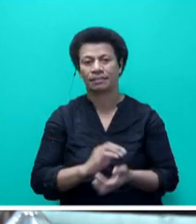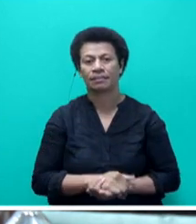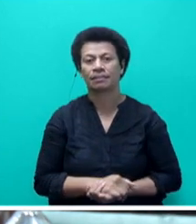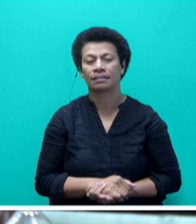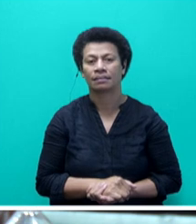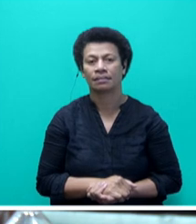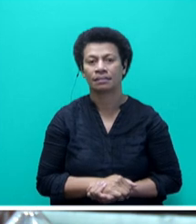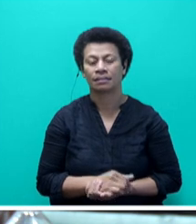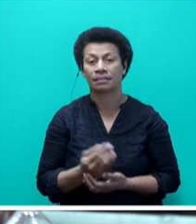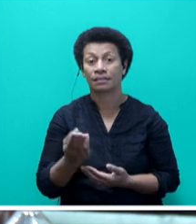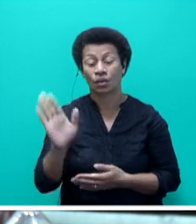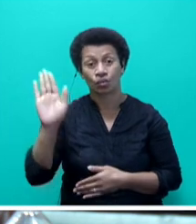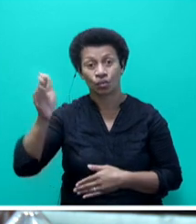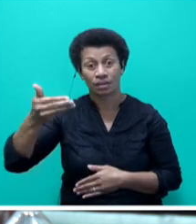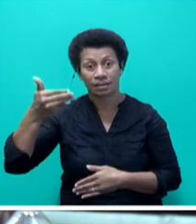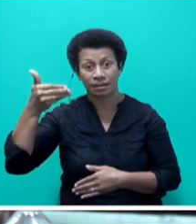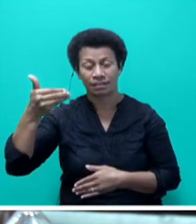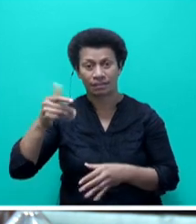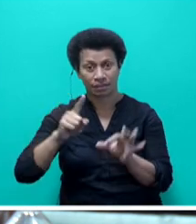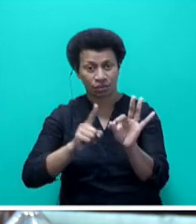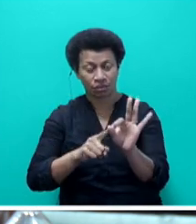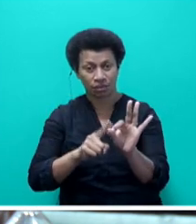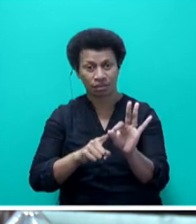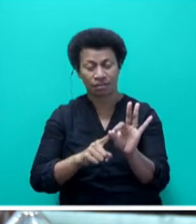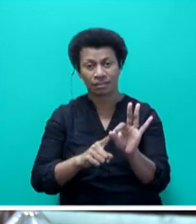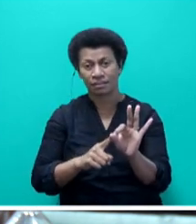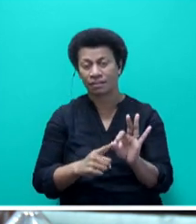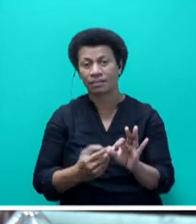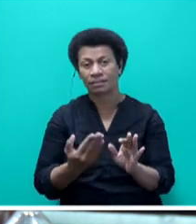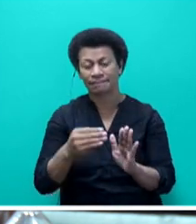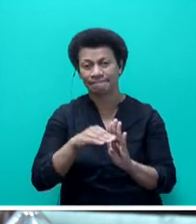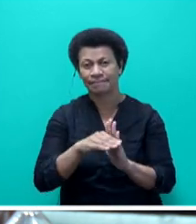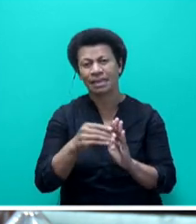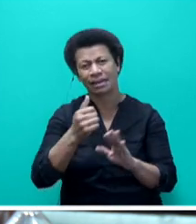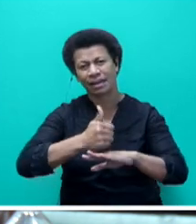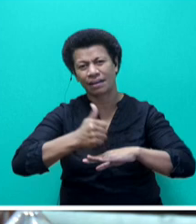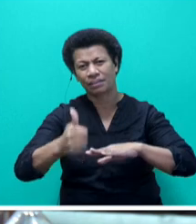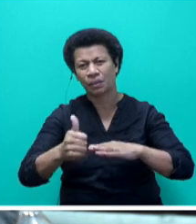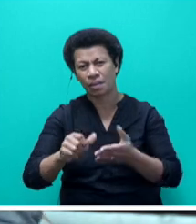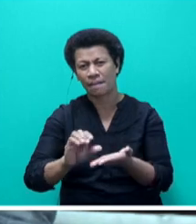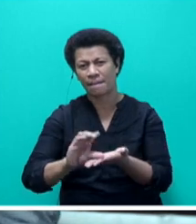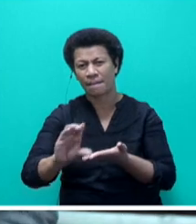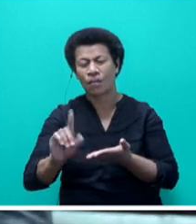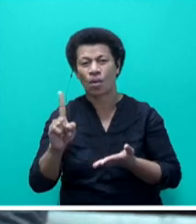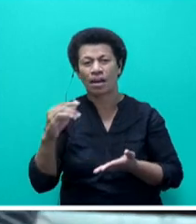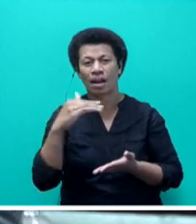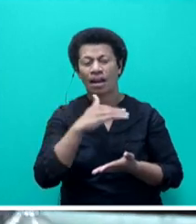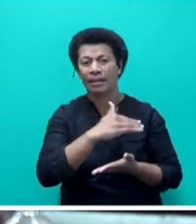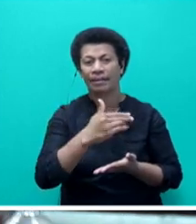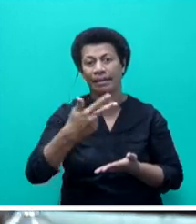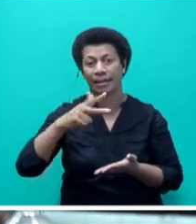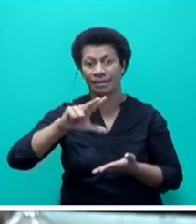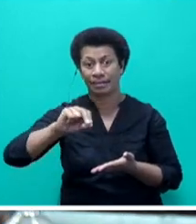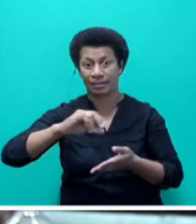So, as a result of helping cushion the impact of inflation, government will be paying a lump sum payment of $180 to families for